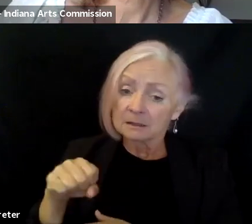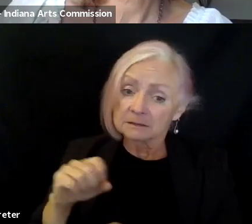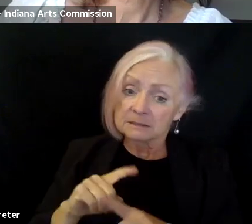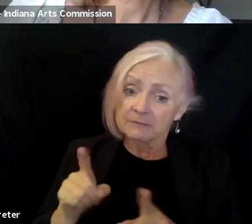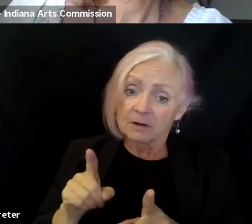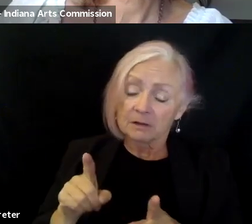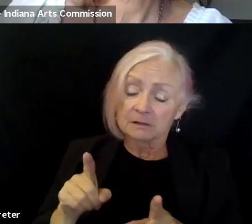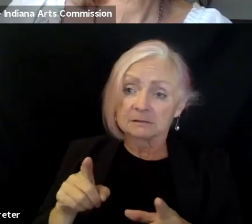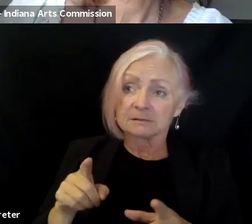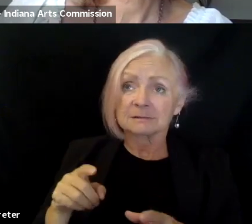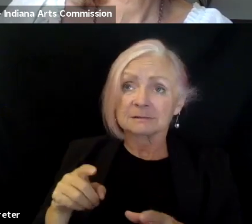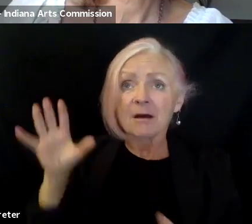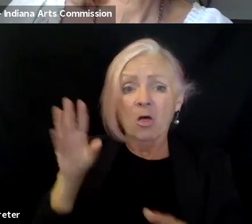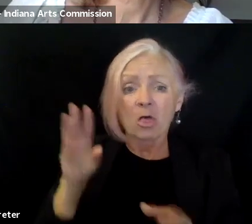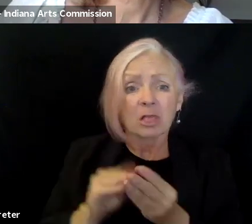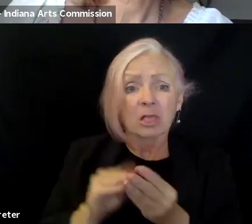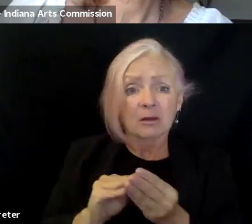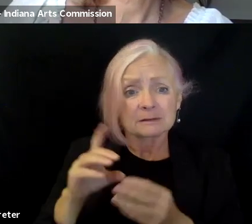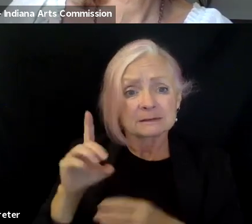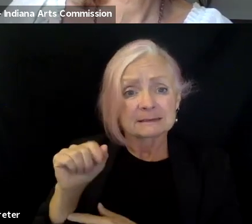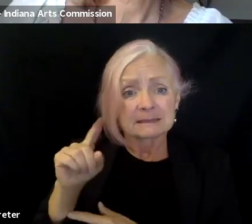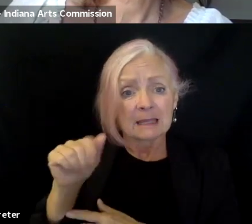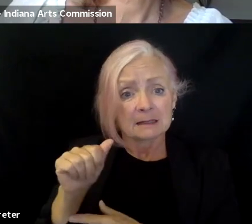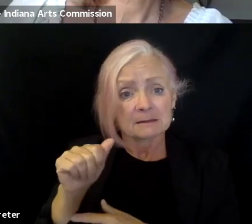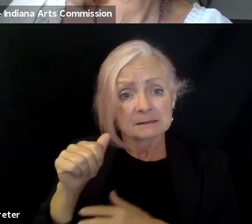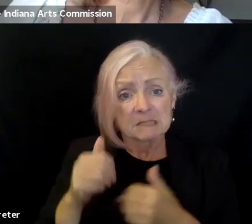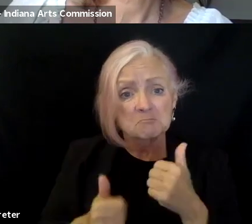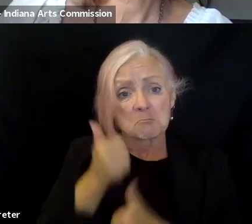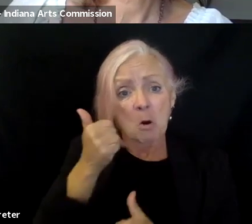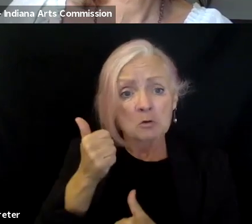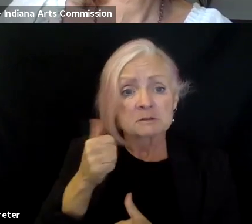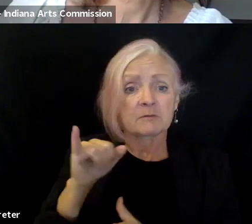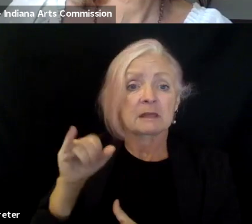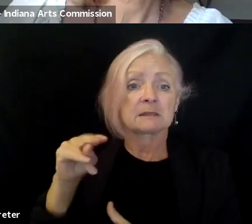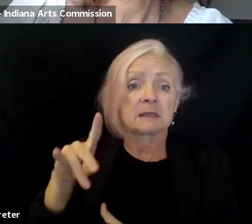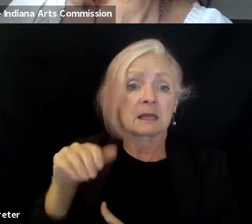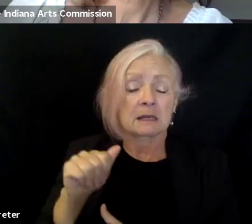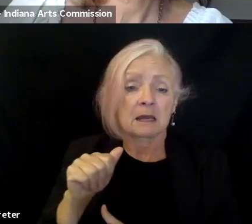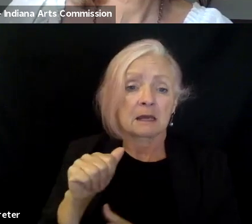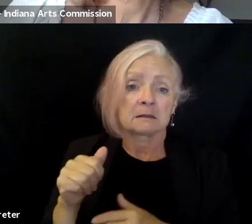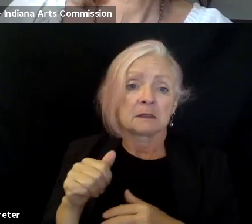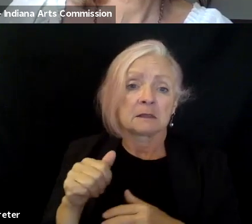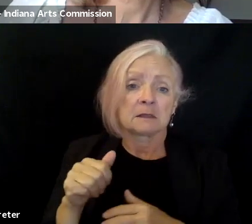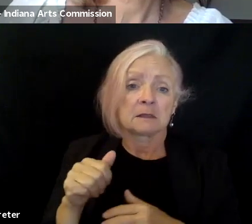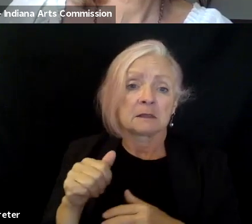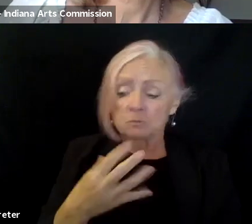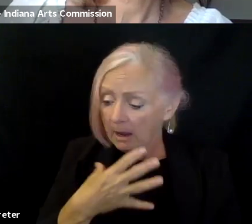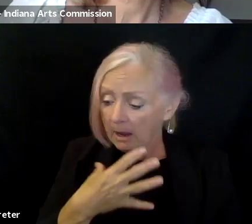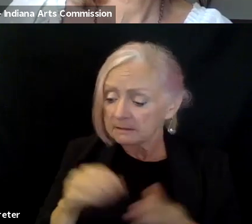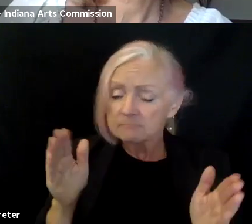in the, the most recent data available, that a lot of Indiana is quite white, especially in smaller communities. Um,